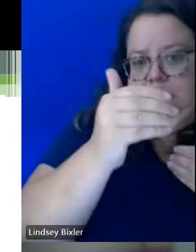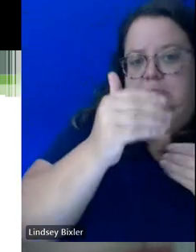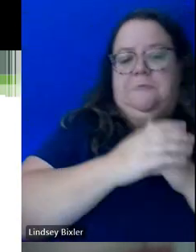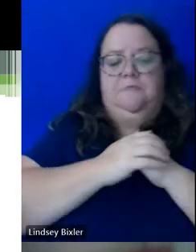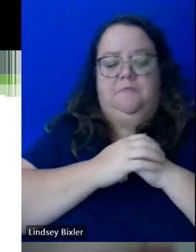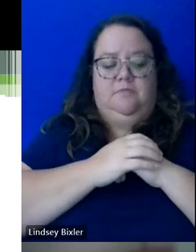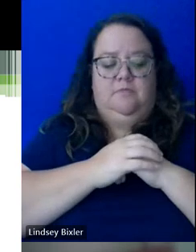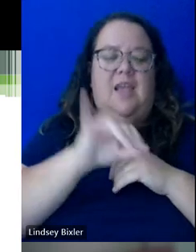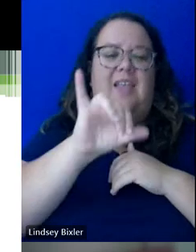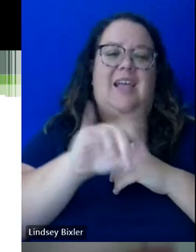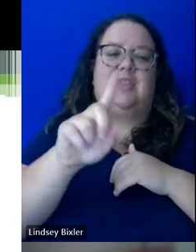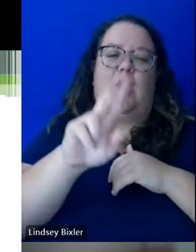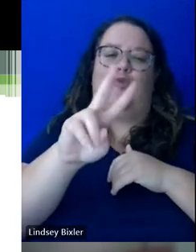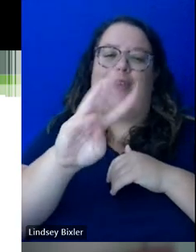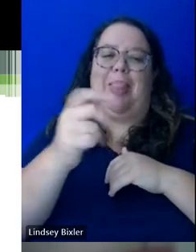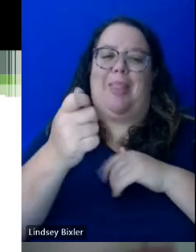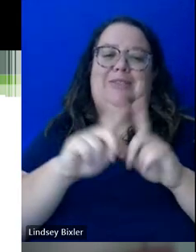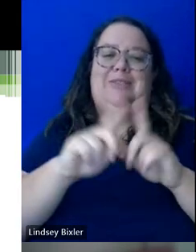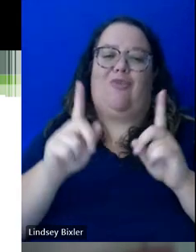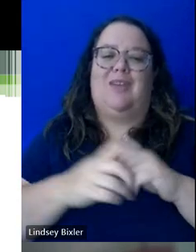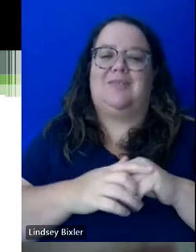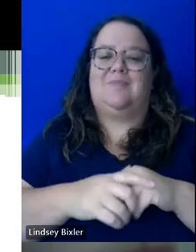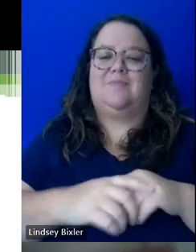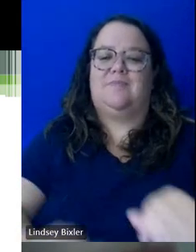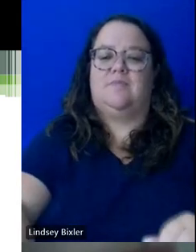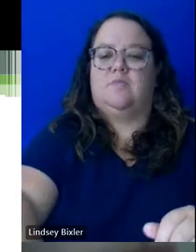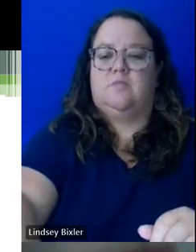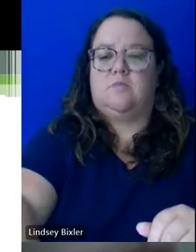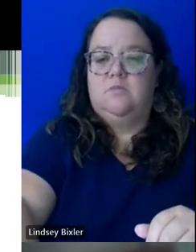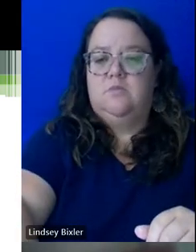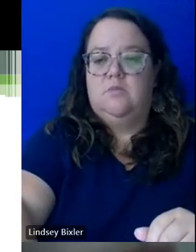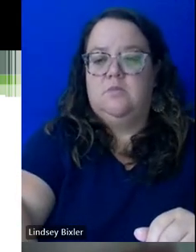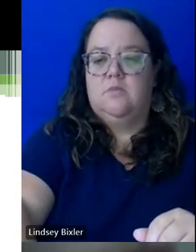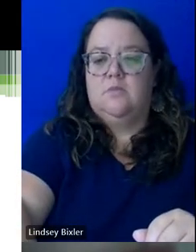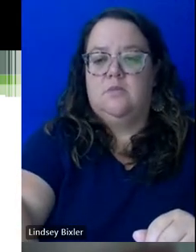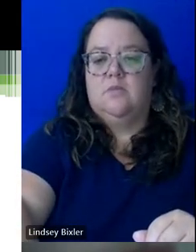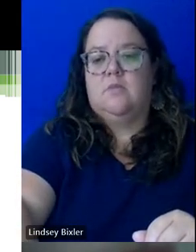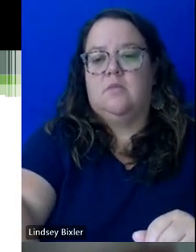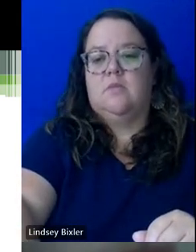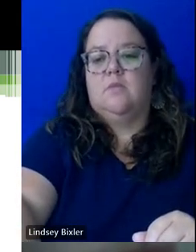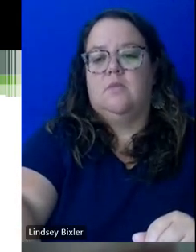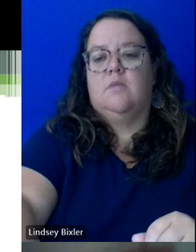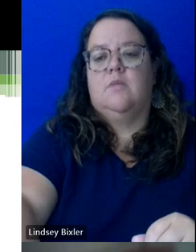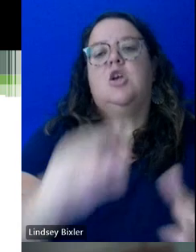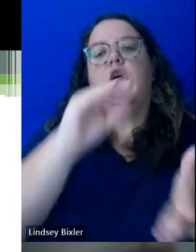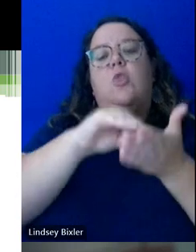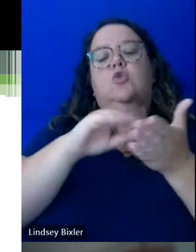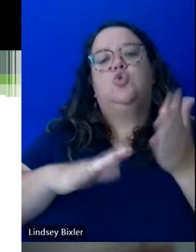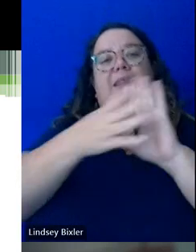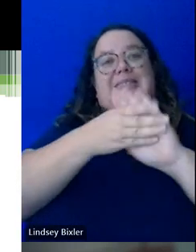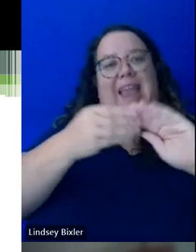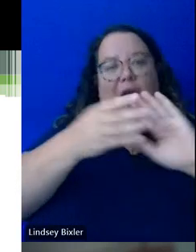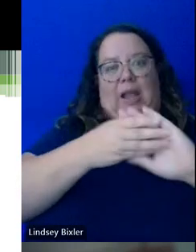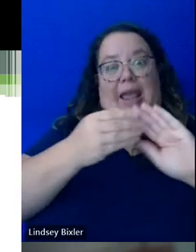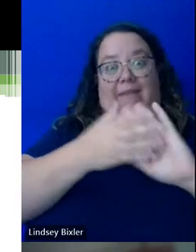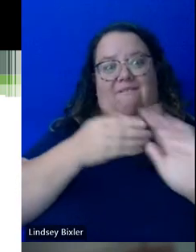where I think UVM differs a little bit in that we're going to take your students' narrative, as Nate and I indicated earlier, as